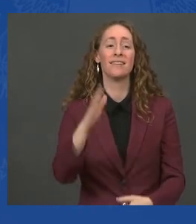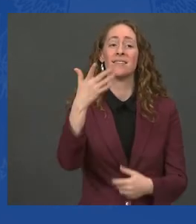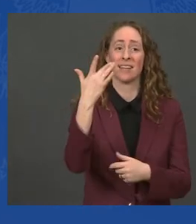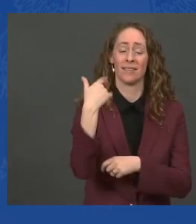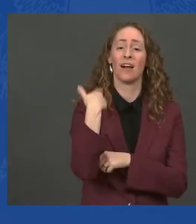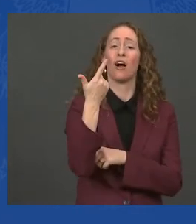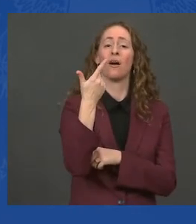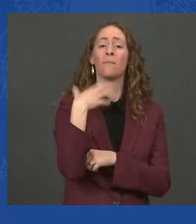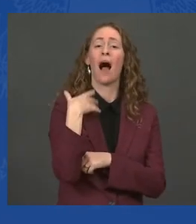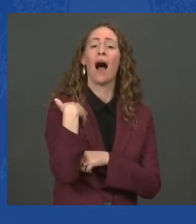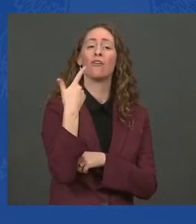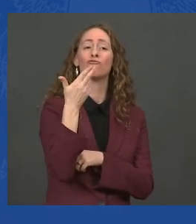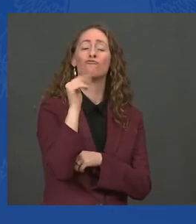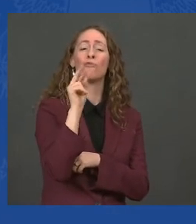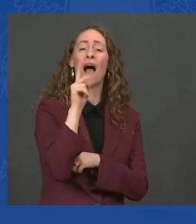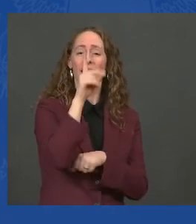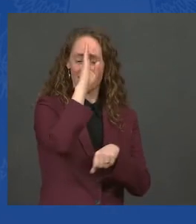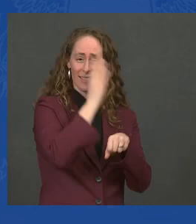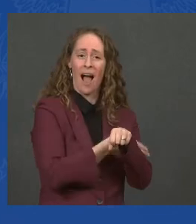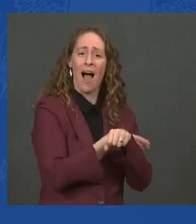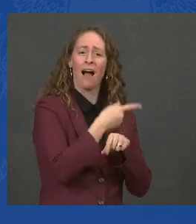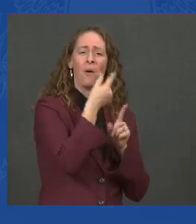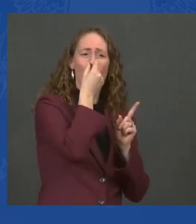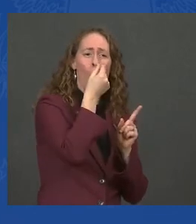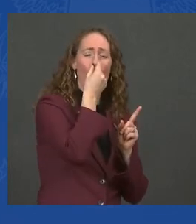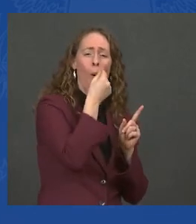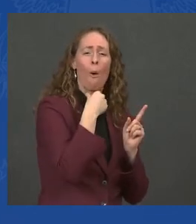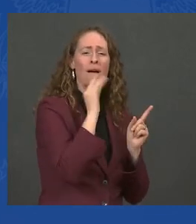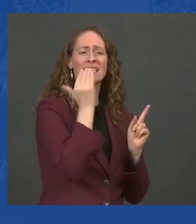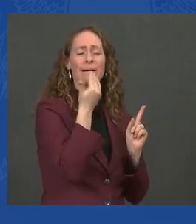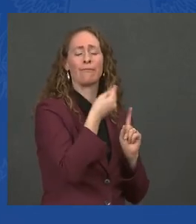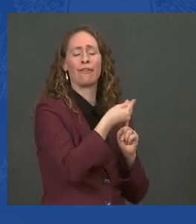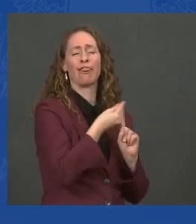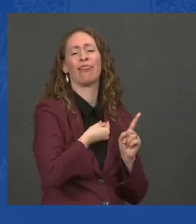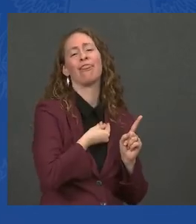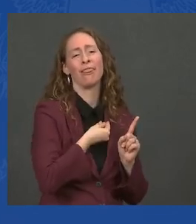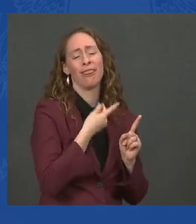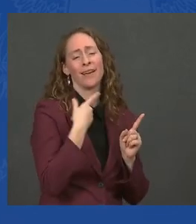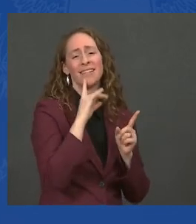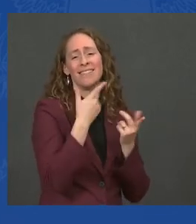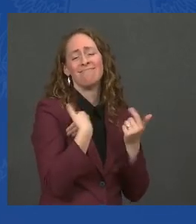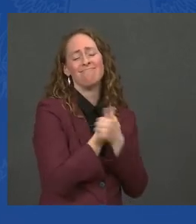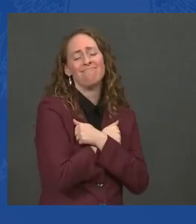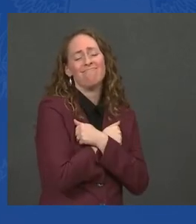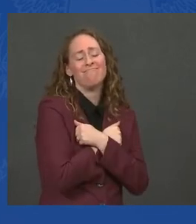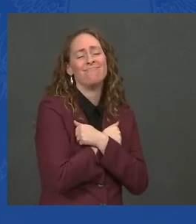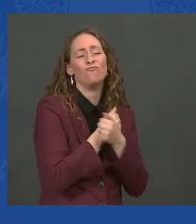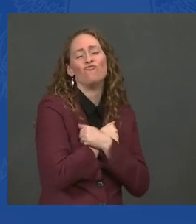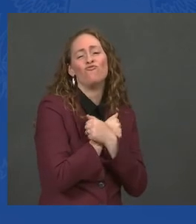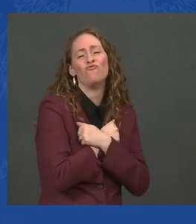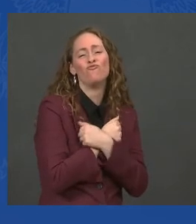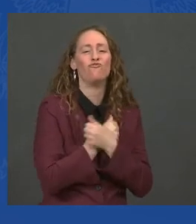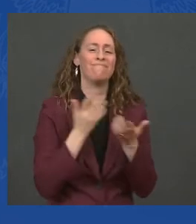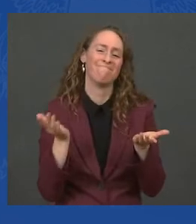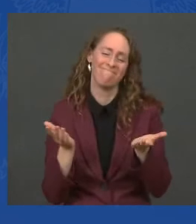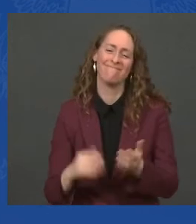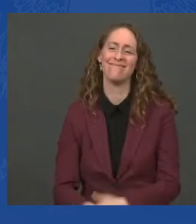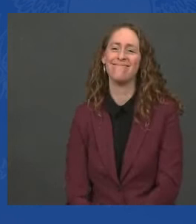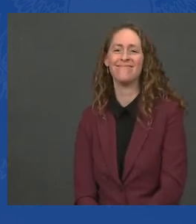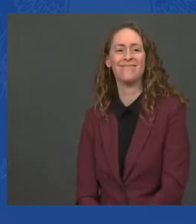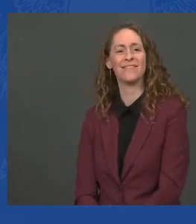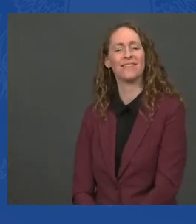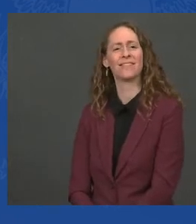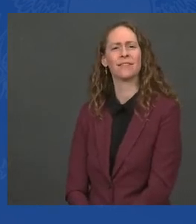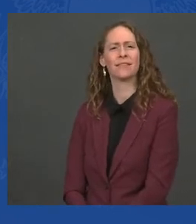And he'd been kissing in my... Anyway, so... But it's just a cold. And then, so on COVID policy, it seems like the